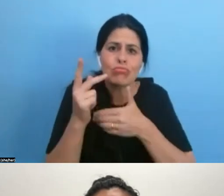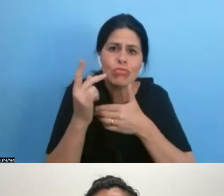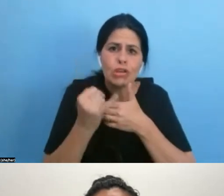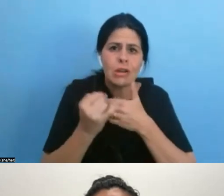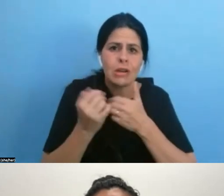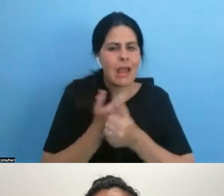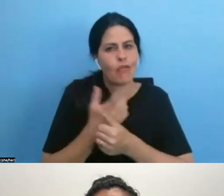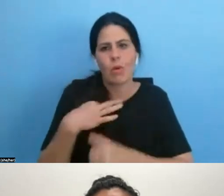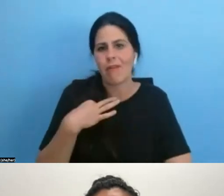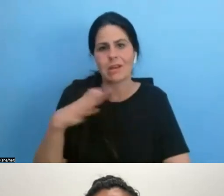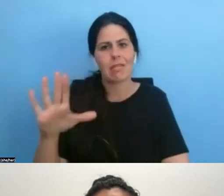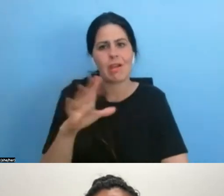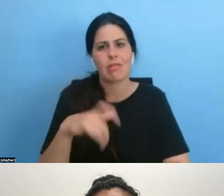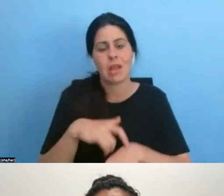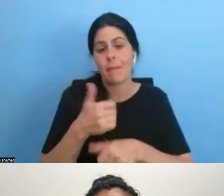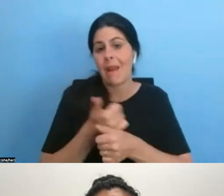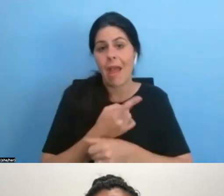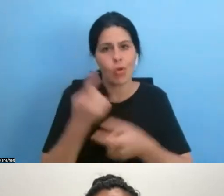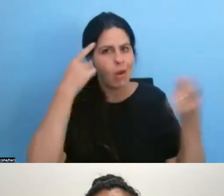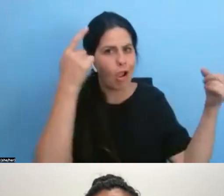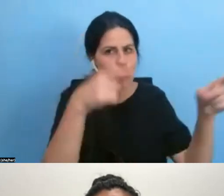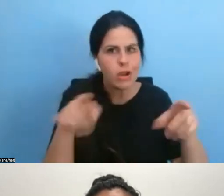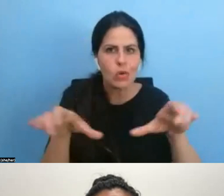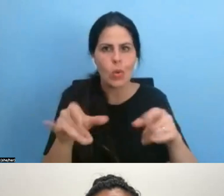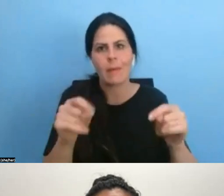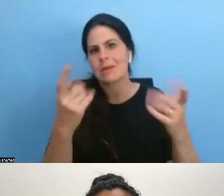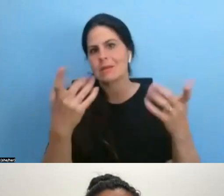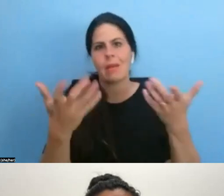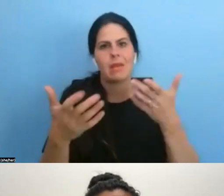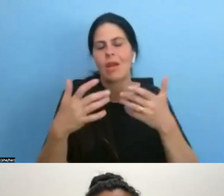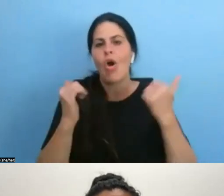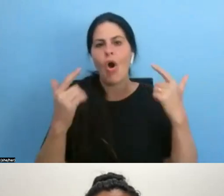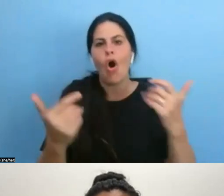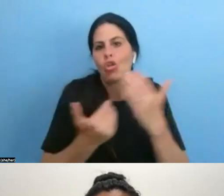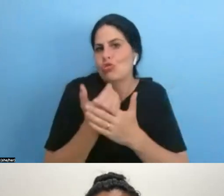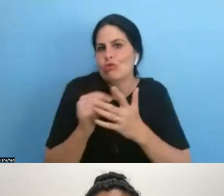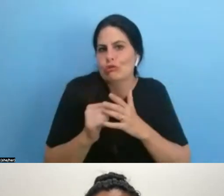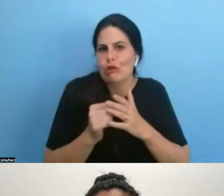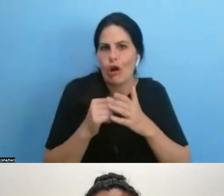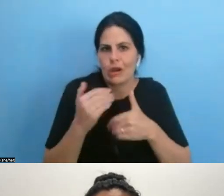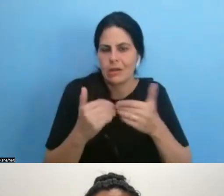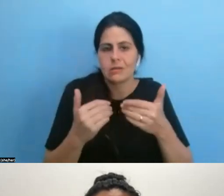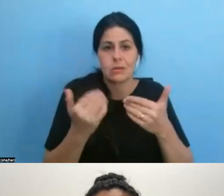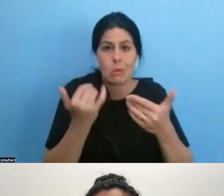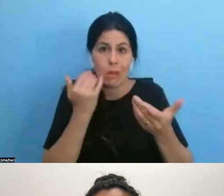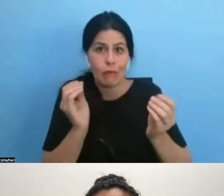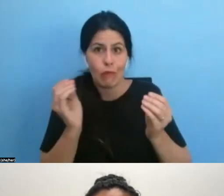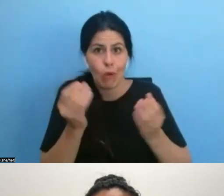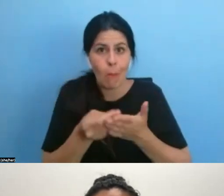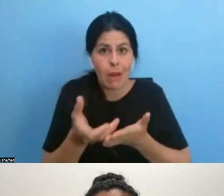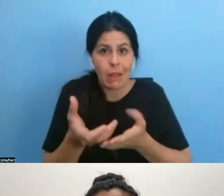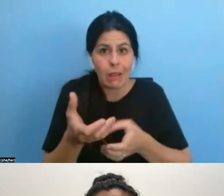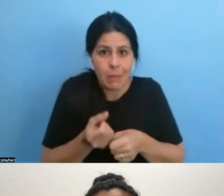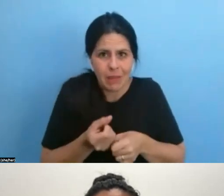everybody agrees to do it because everybody is starting out, well, then if there's no money coming in, then I don't know how anyone's going to get paid. So